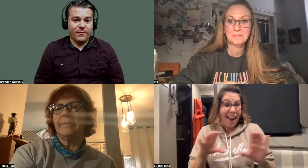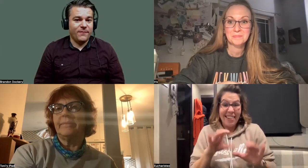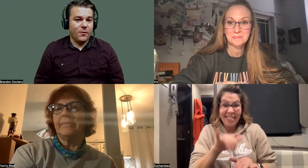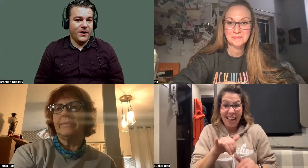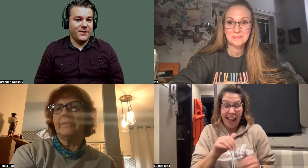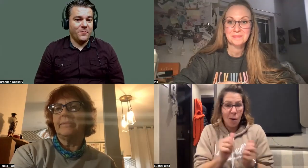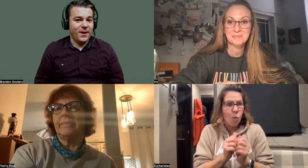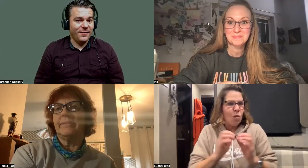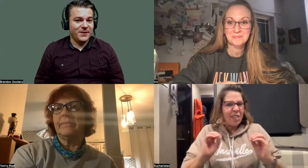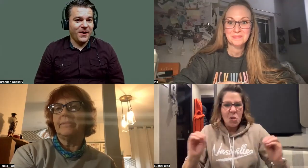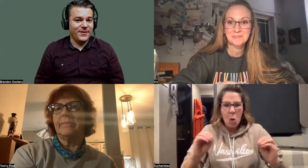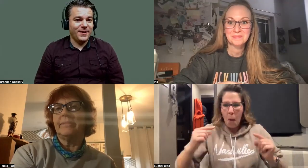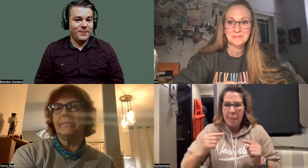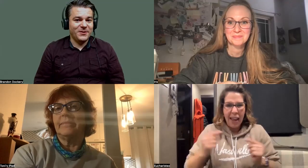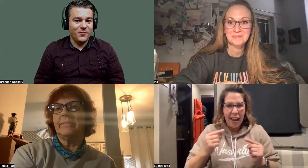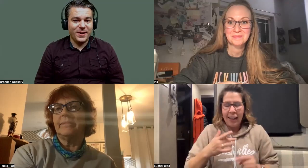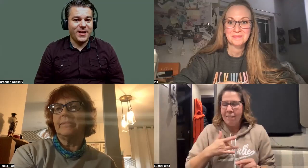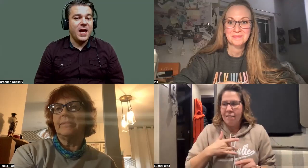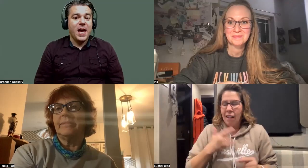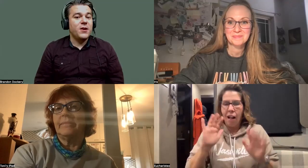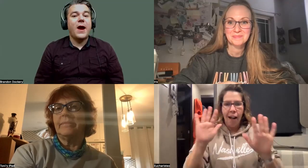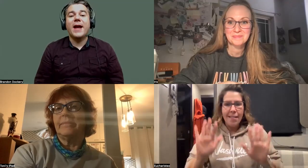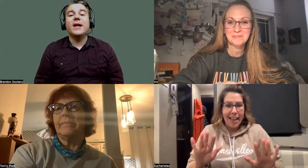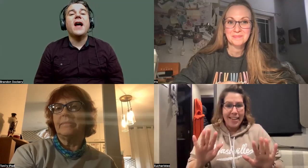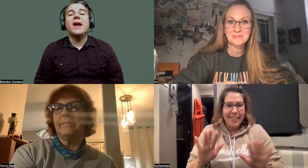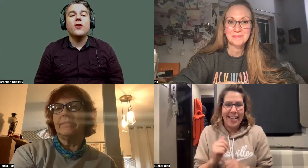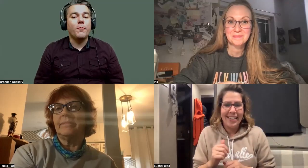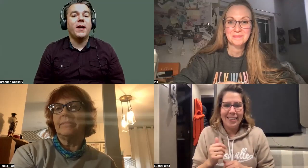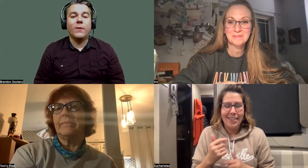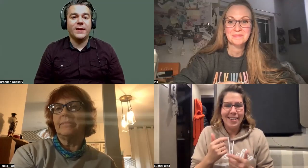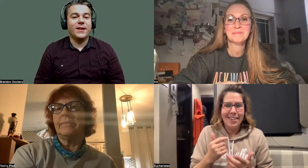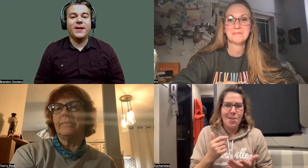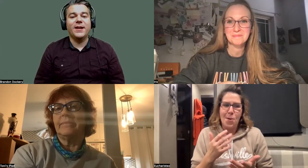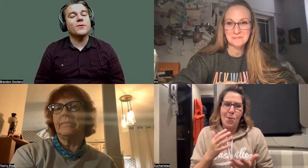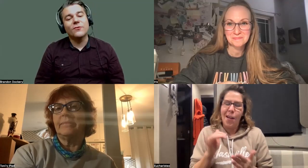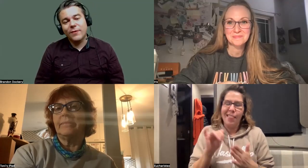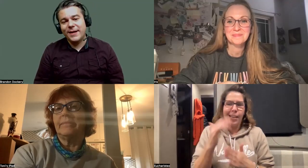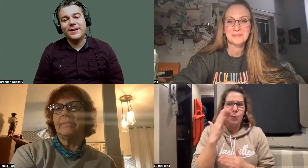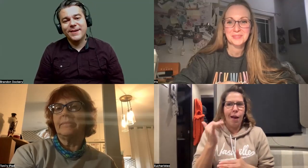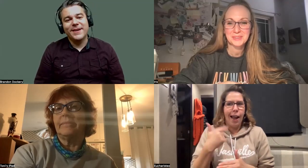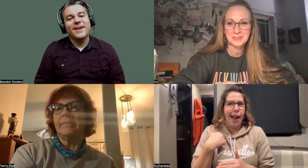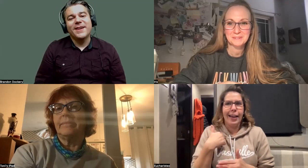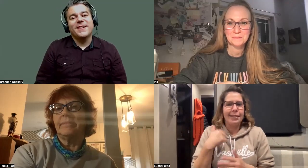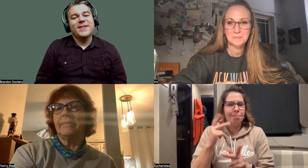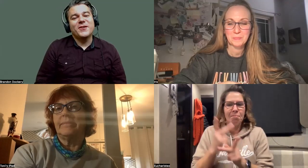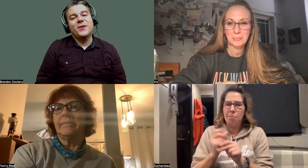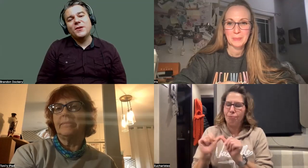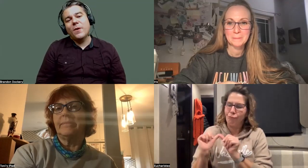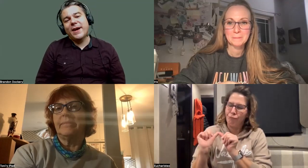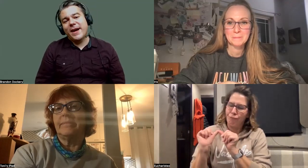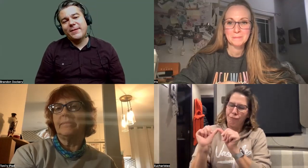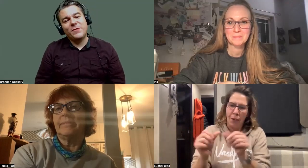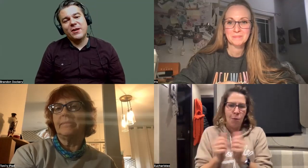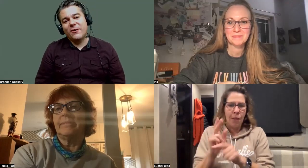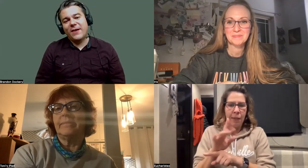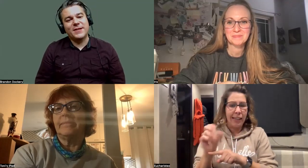never done that before. And I thought, well, you know, I think I'm going to do it. And, know, I had no pain while I did it. It was great. So, you know, that's